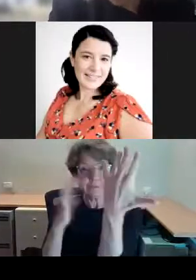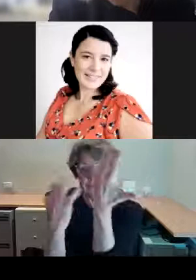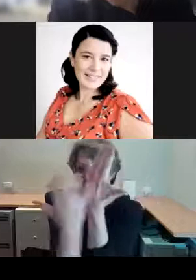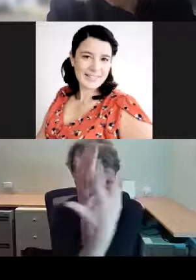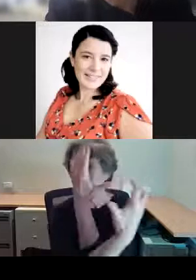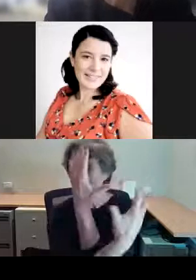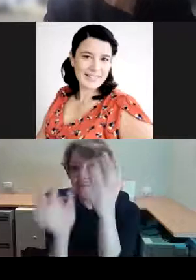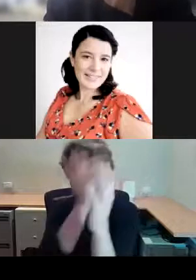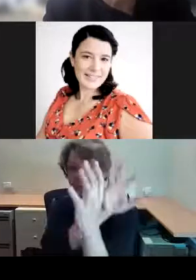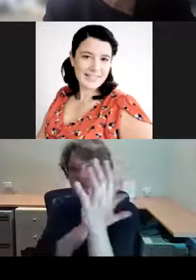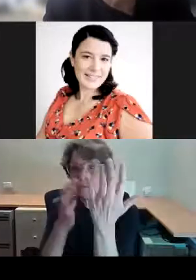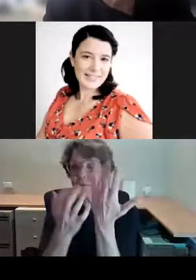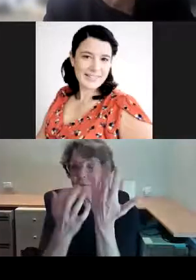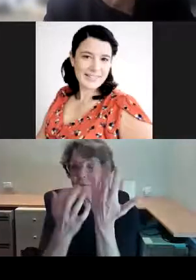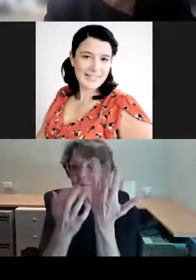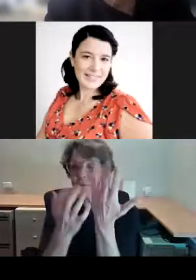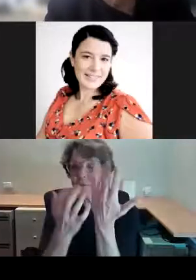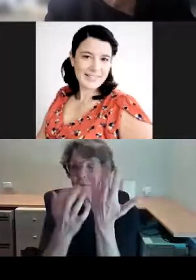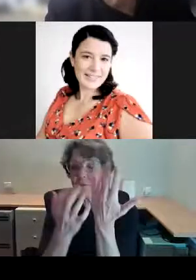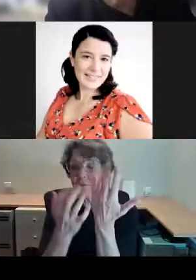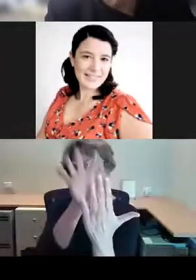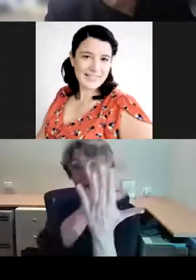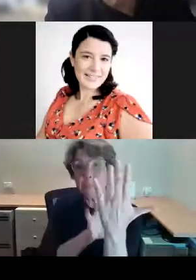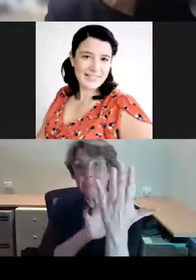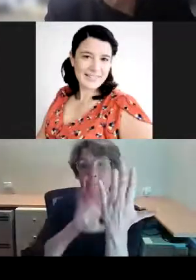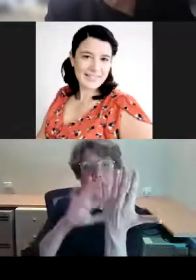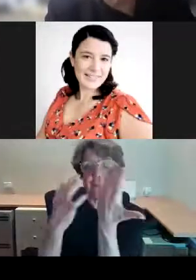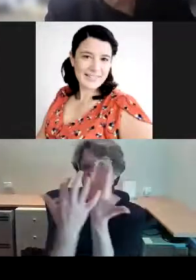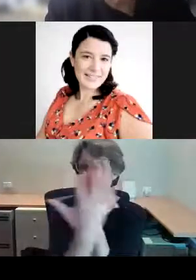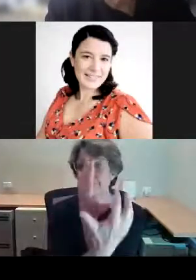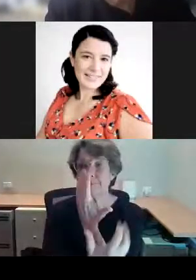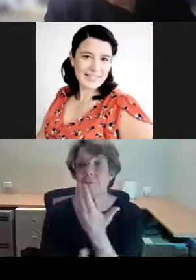copied from the scroll work over the main entrance to the building.